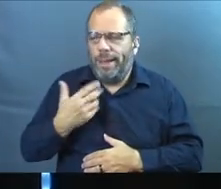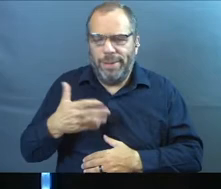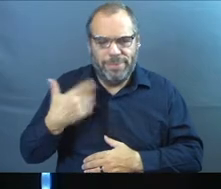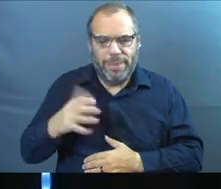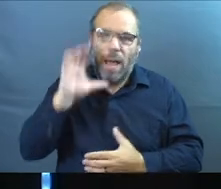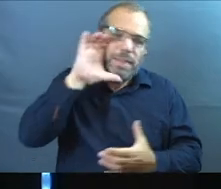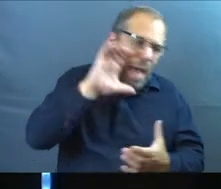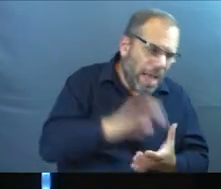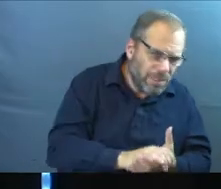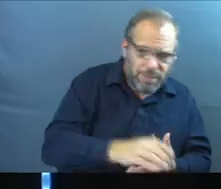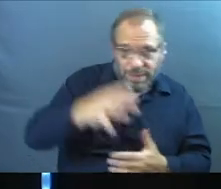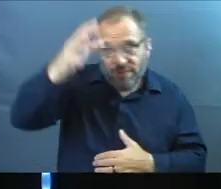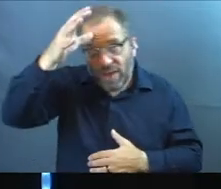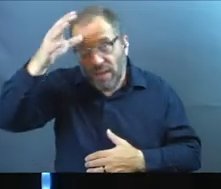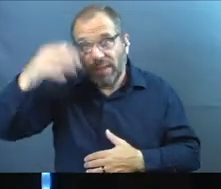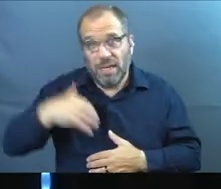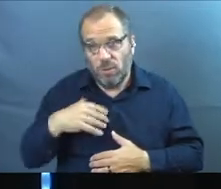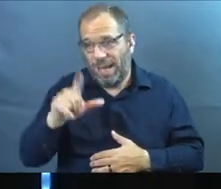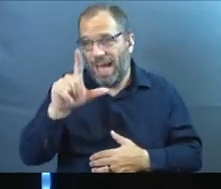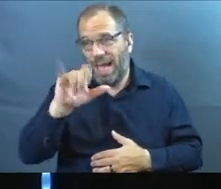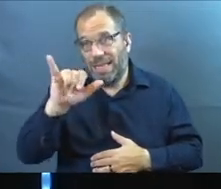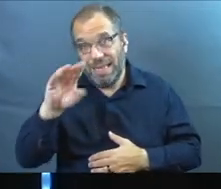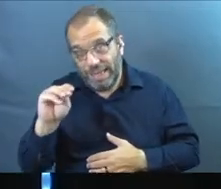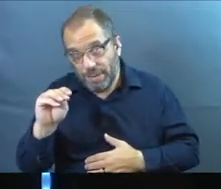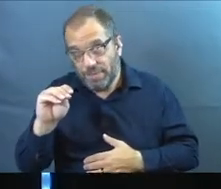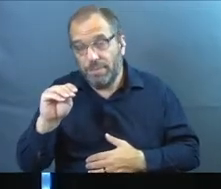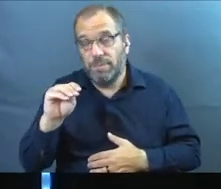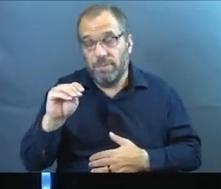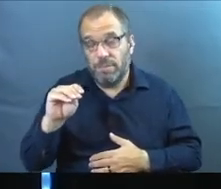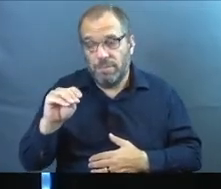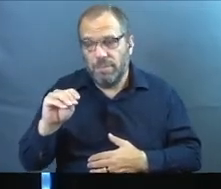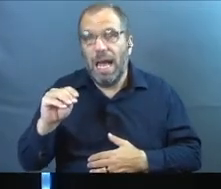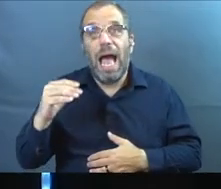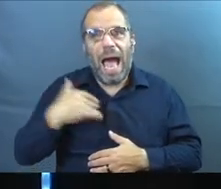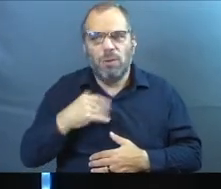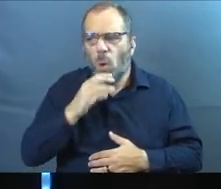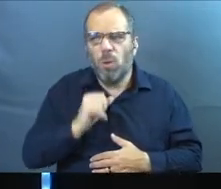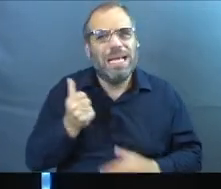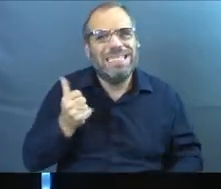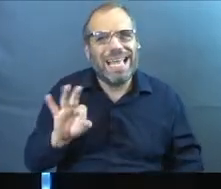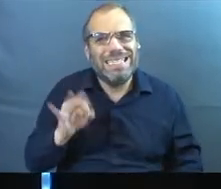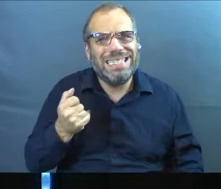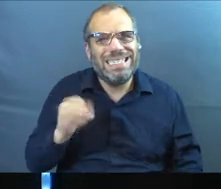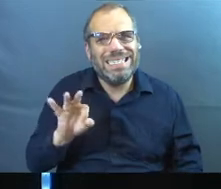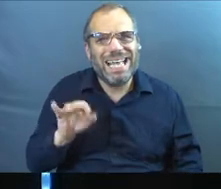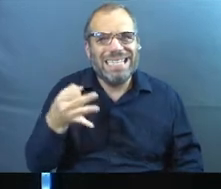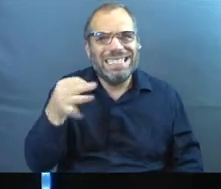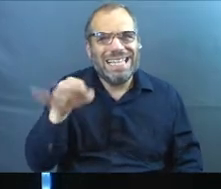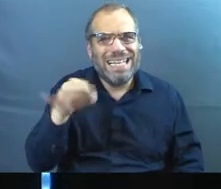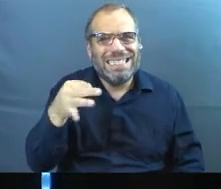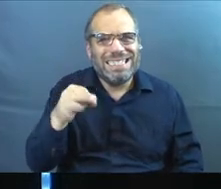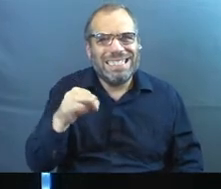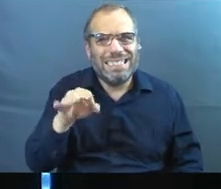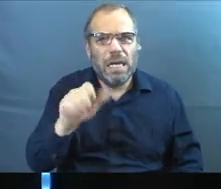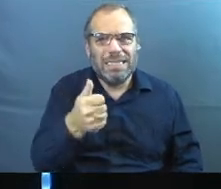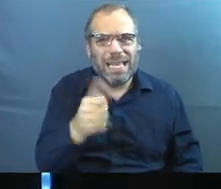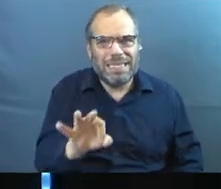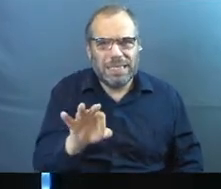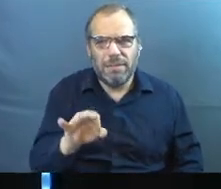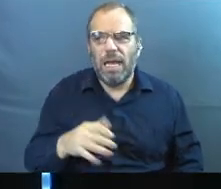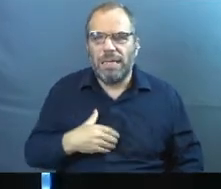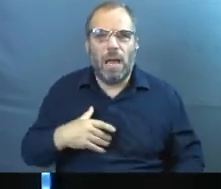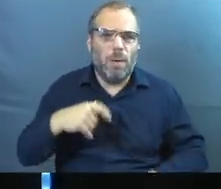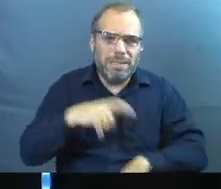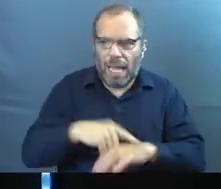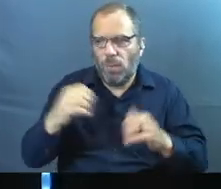husband and a father now because we had Liam, and I was still 19 years old, and so I still wanted to be a 19-year-old and wanted to